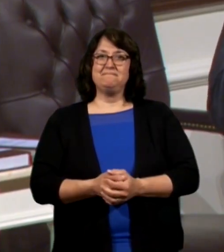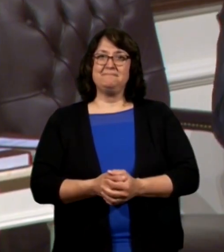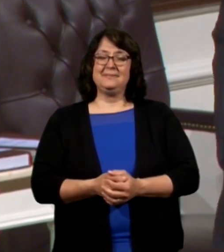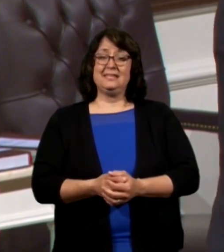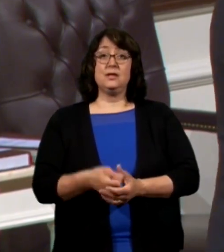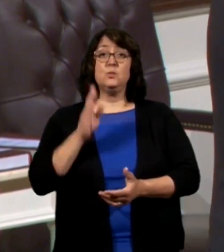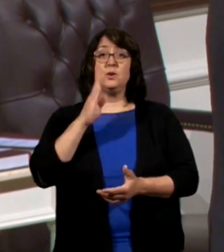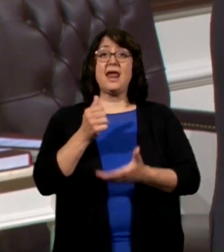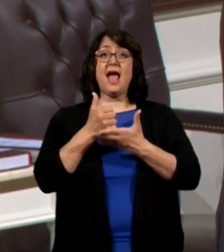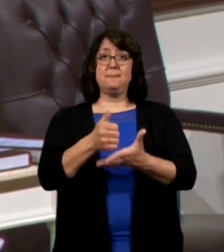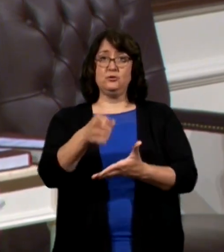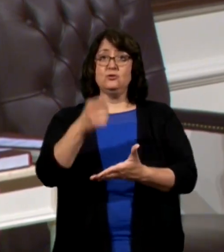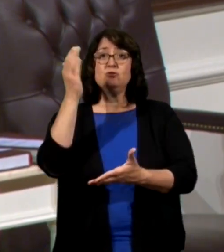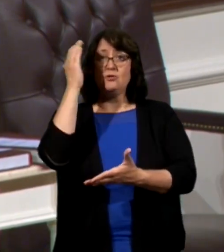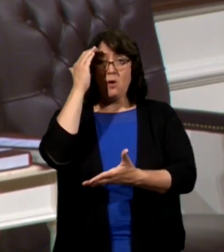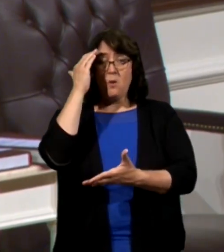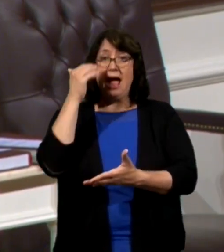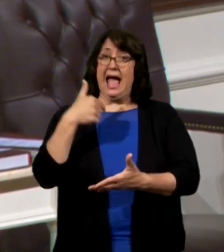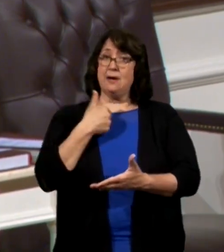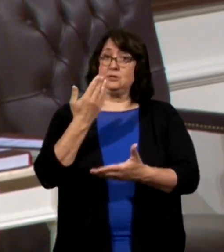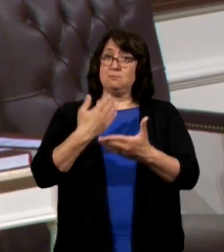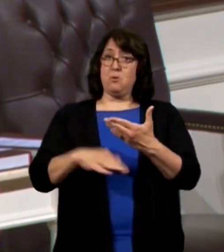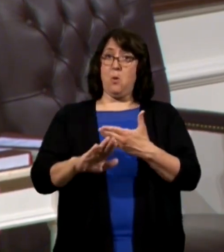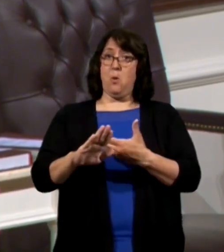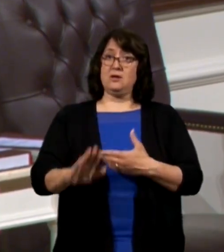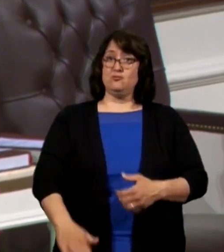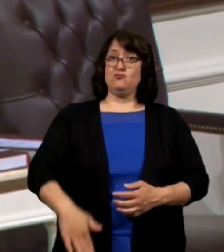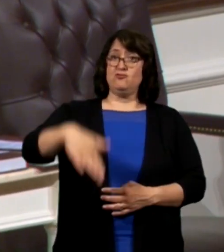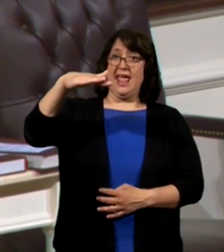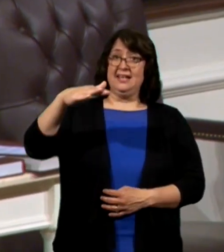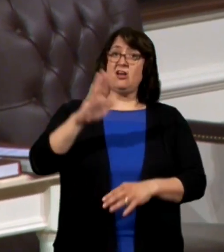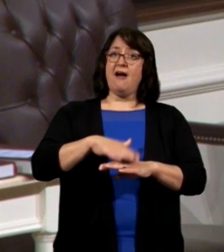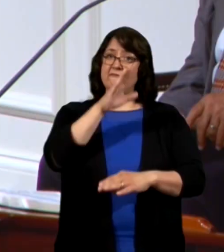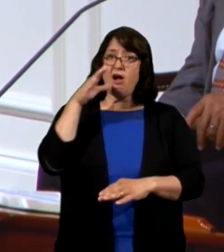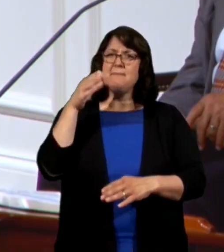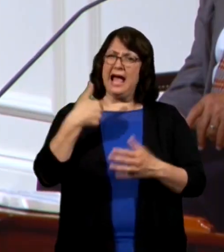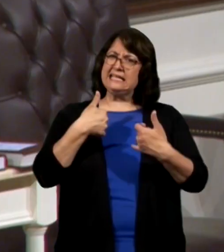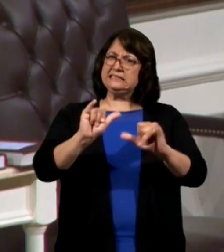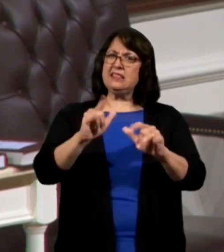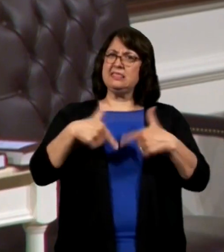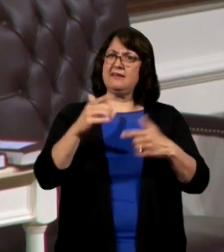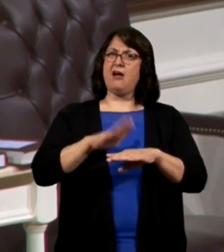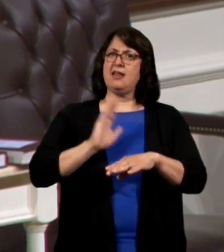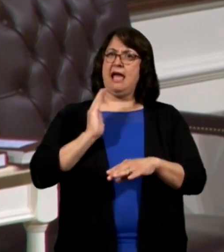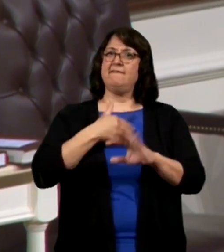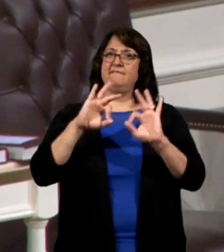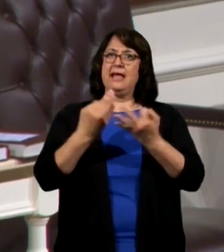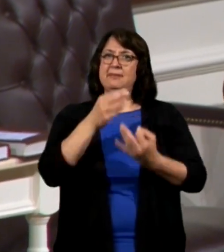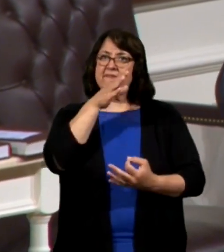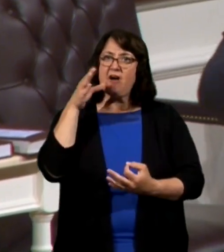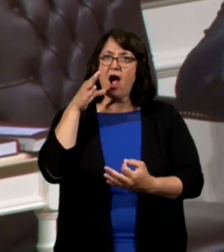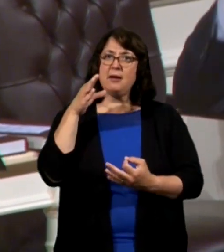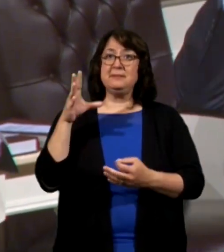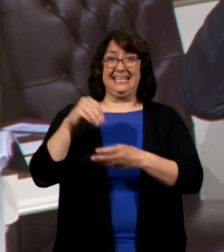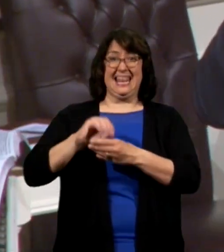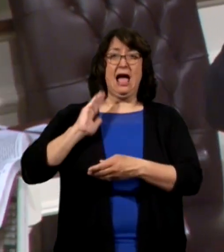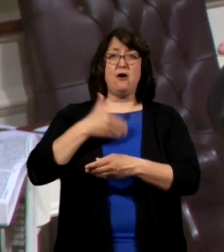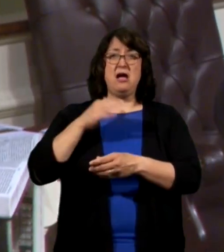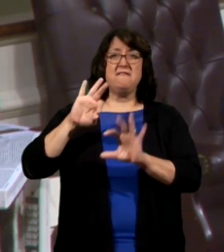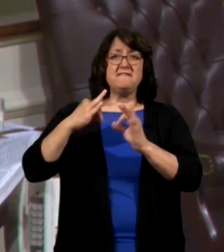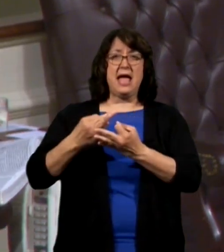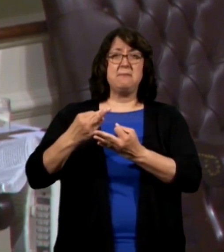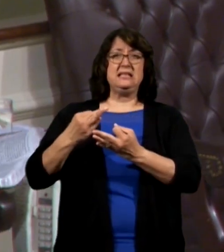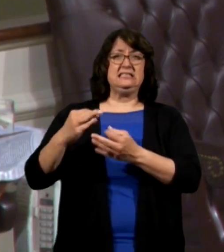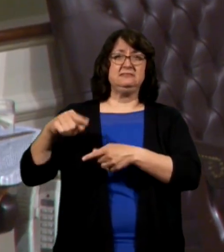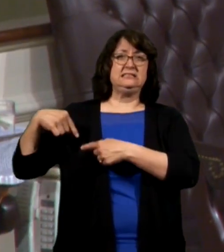it would help you to know this. I was born and raised on a farm. I still live on our family farm. It's been in our family since